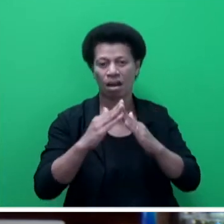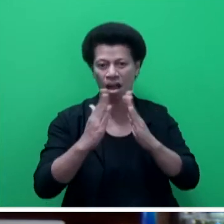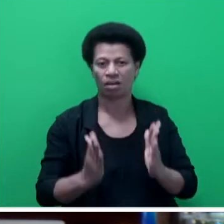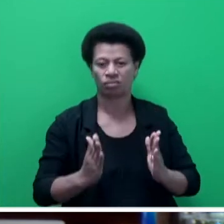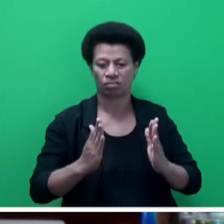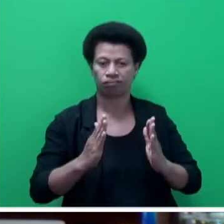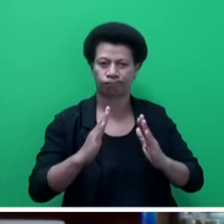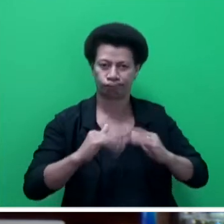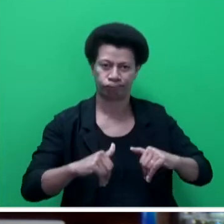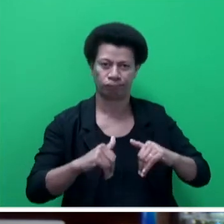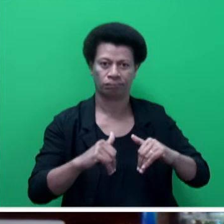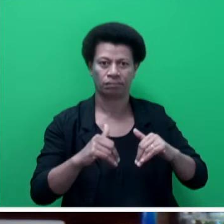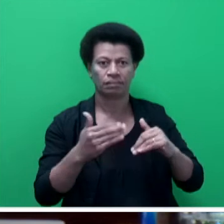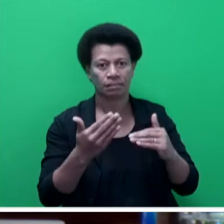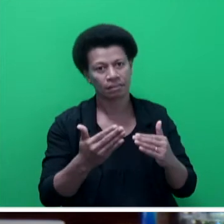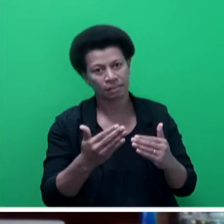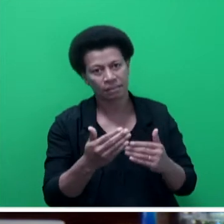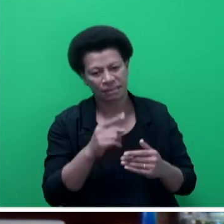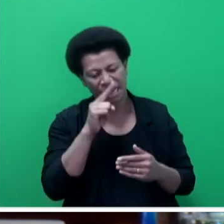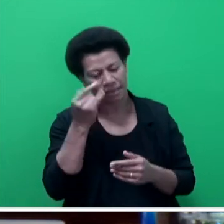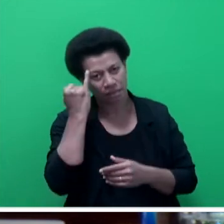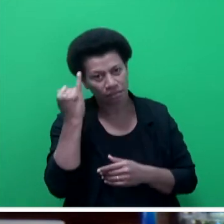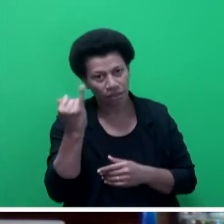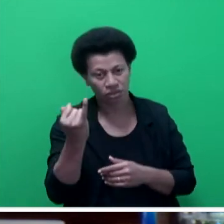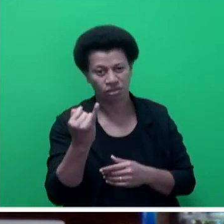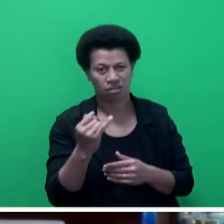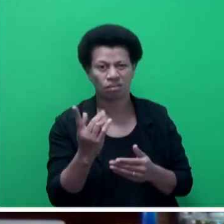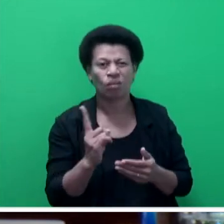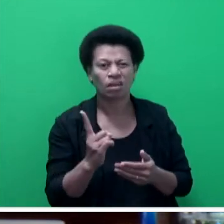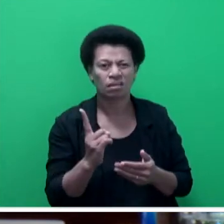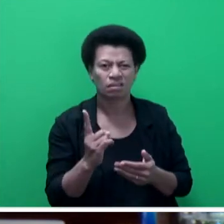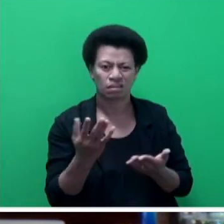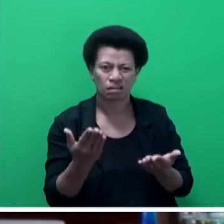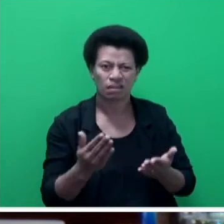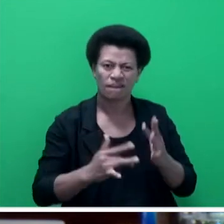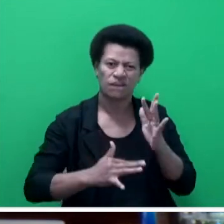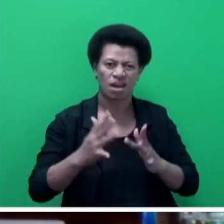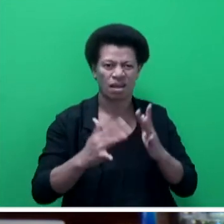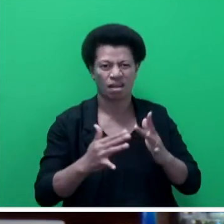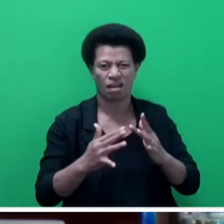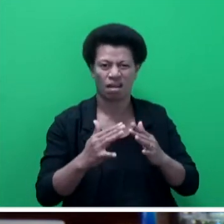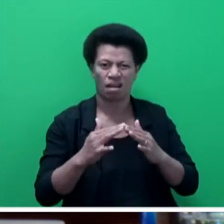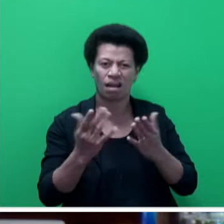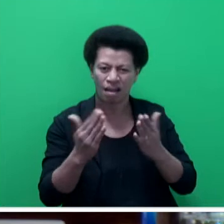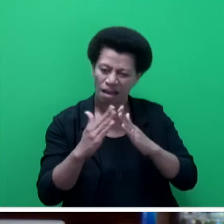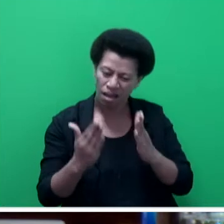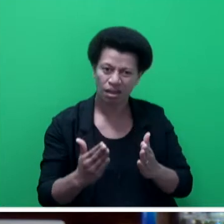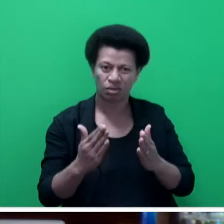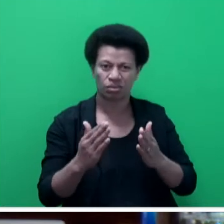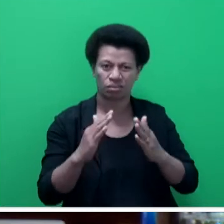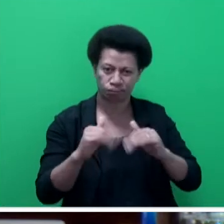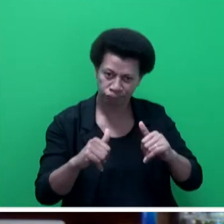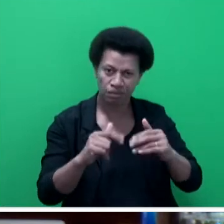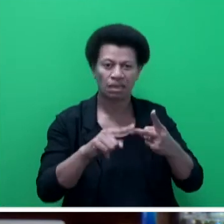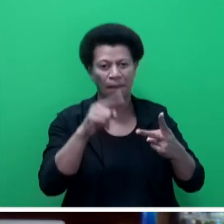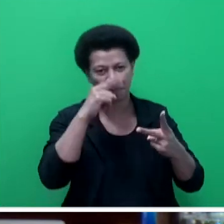We cannot imagine the pain of losing everything to a fire, including the lives of our people. Mr Speaker, sir,